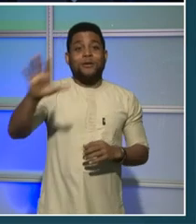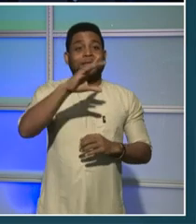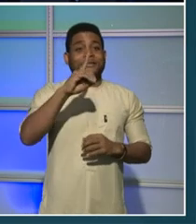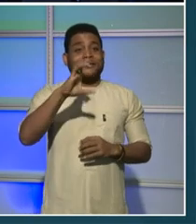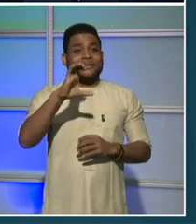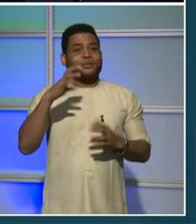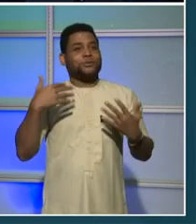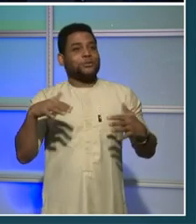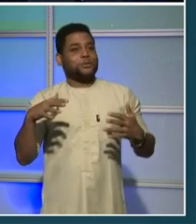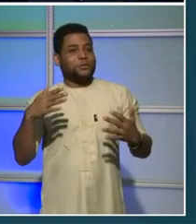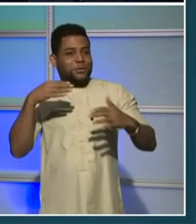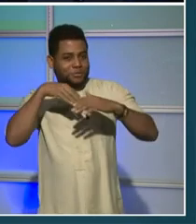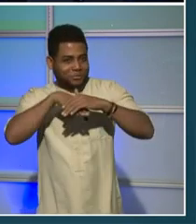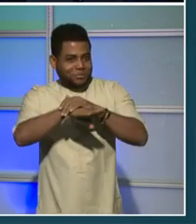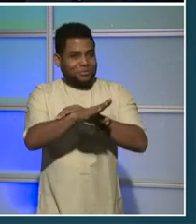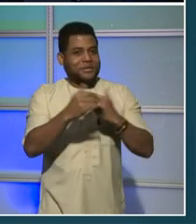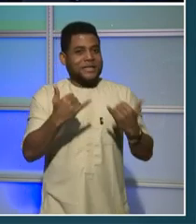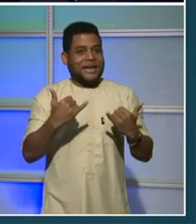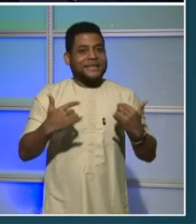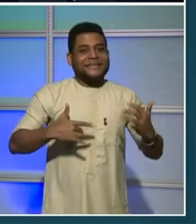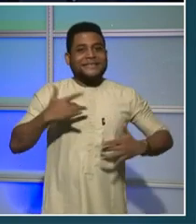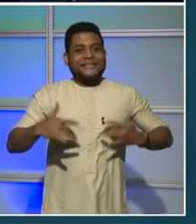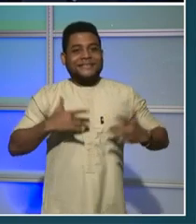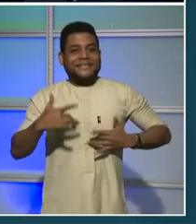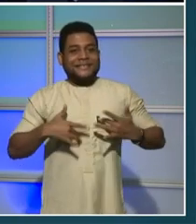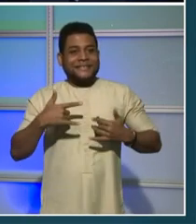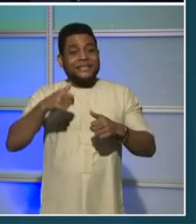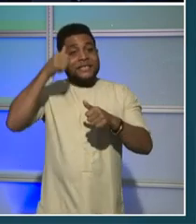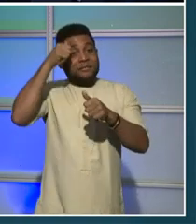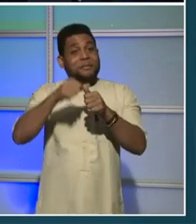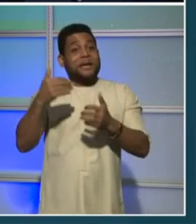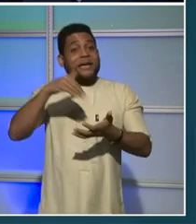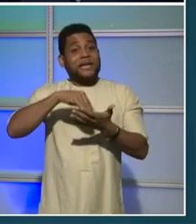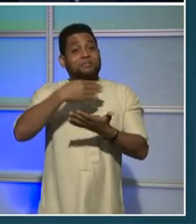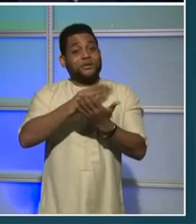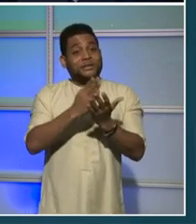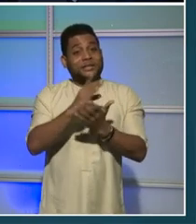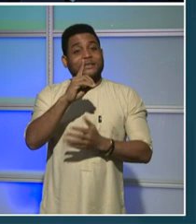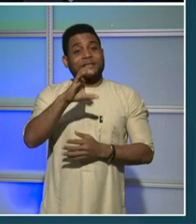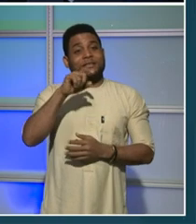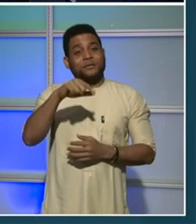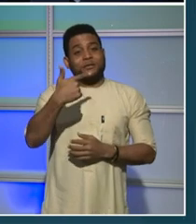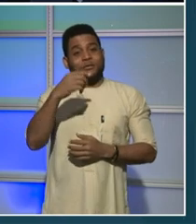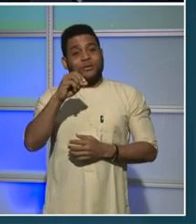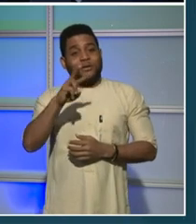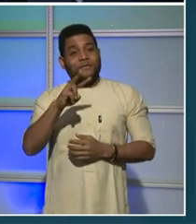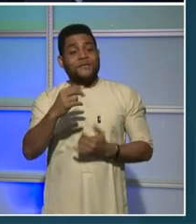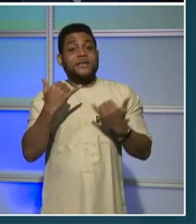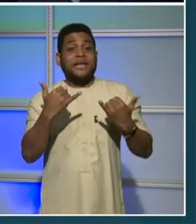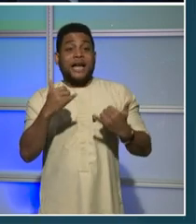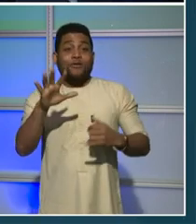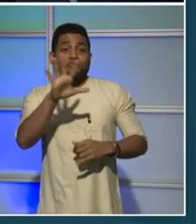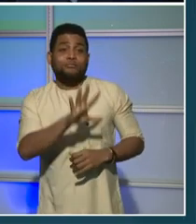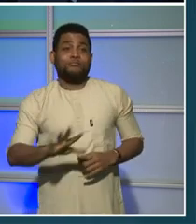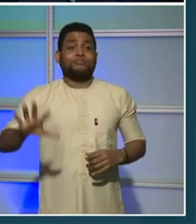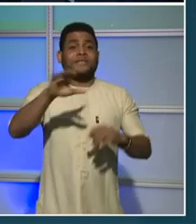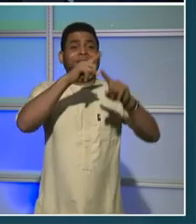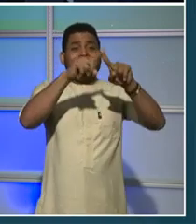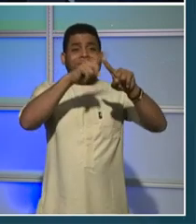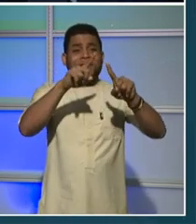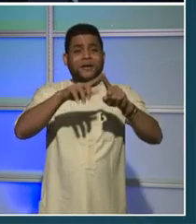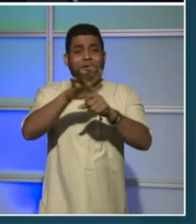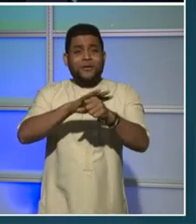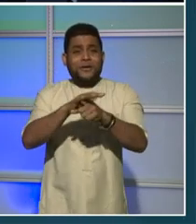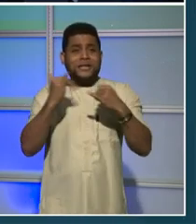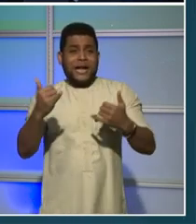looks like we are getting representation from all eight wards, which is very exciting. We are so